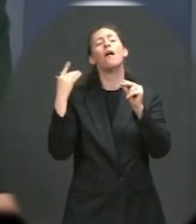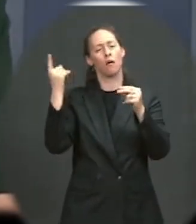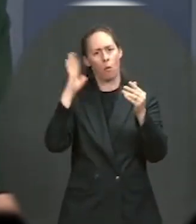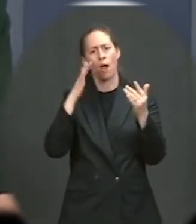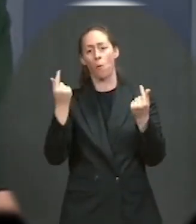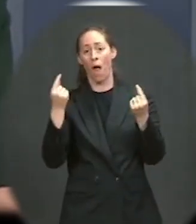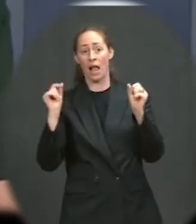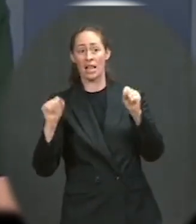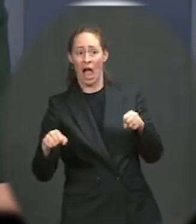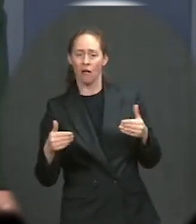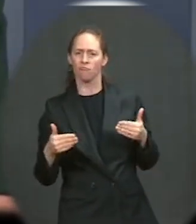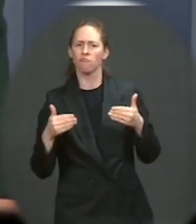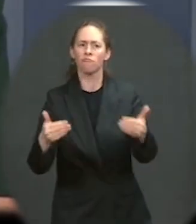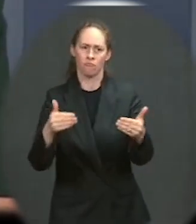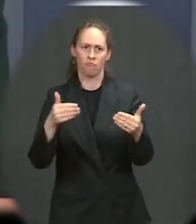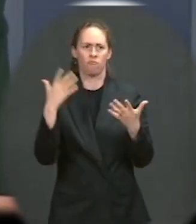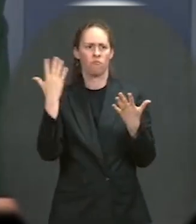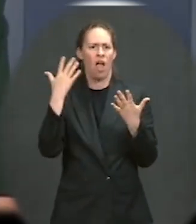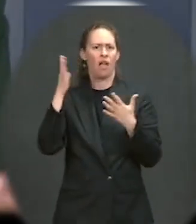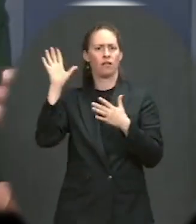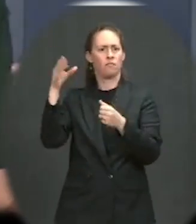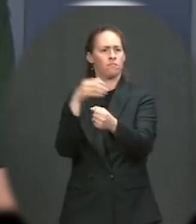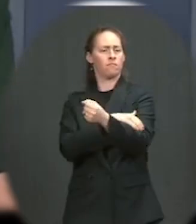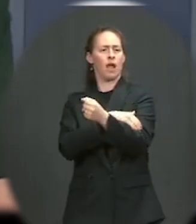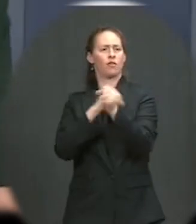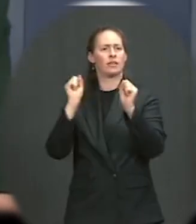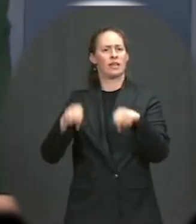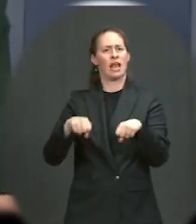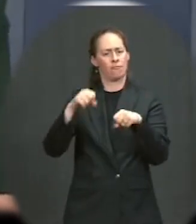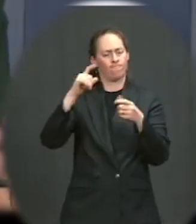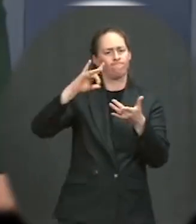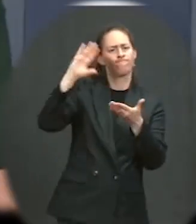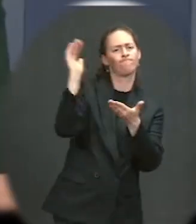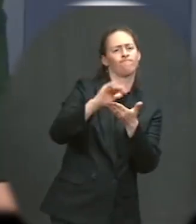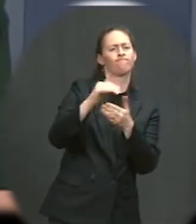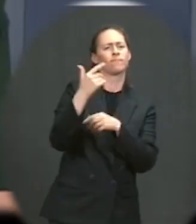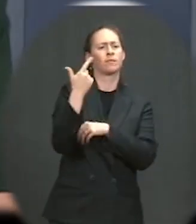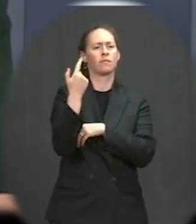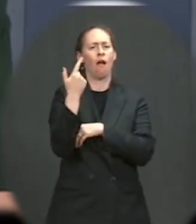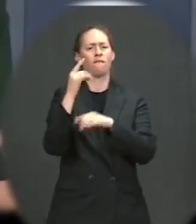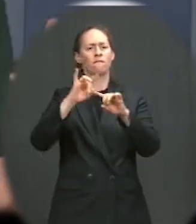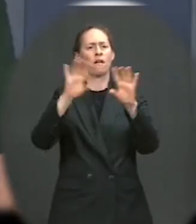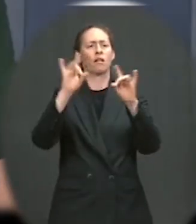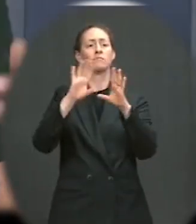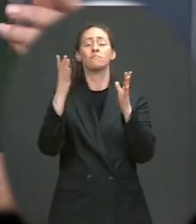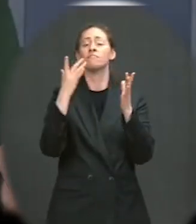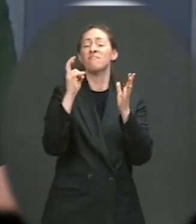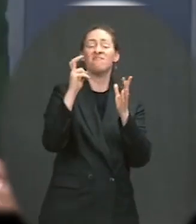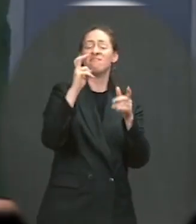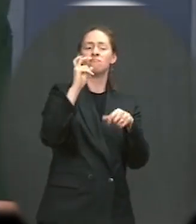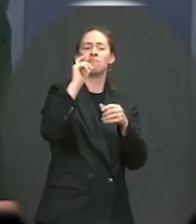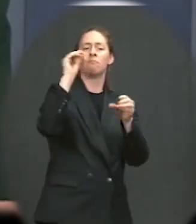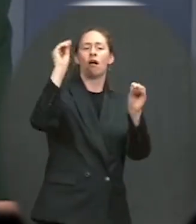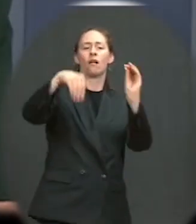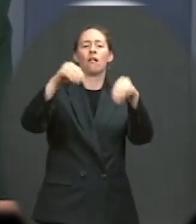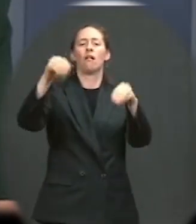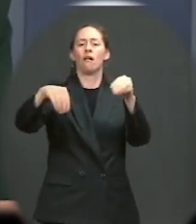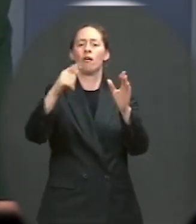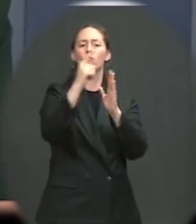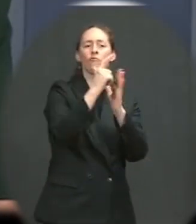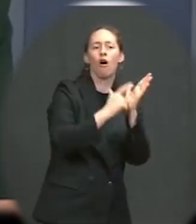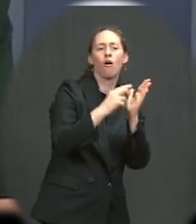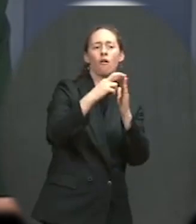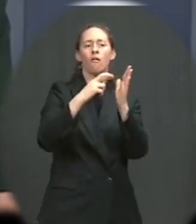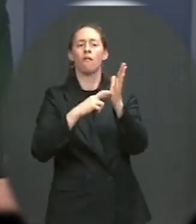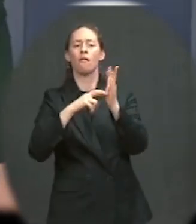to take as president to reduce gun violence, to put in place measures that will reduce the likelihood of criminals having access to guns on